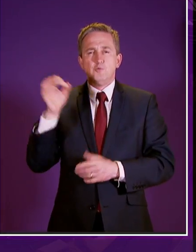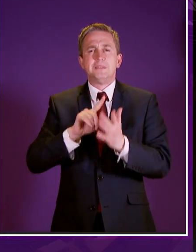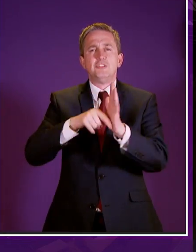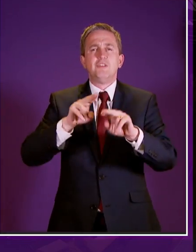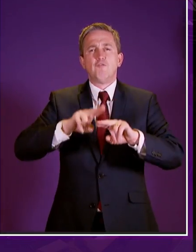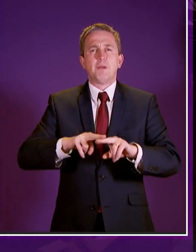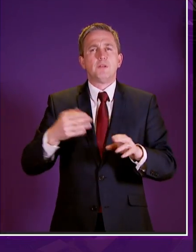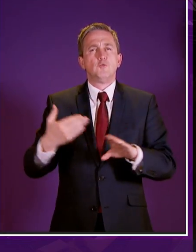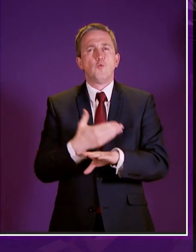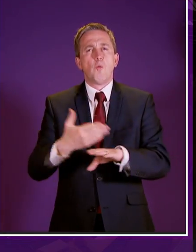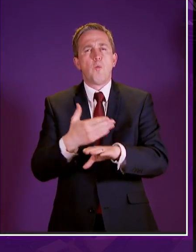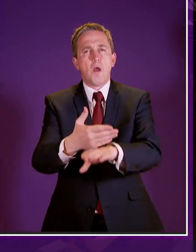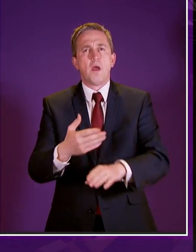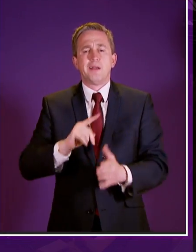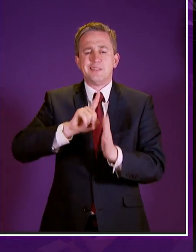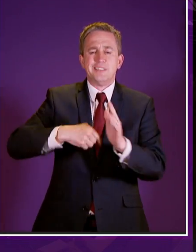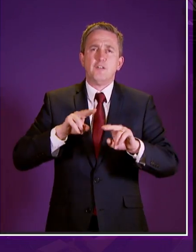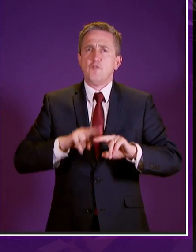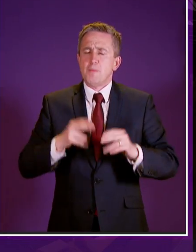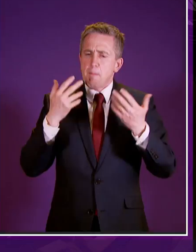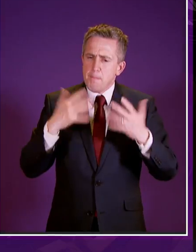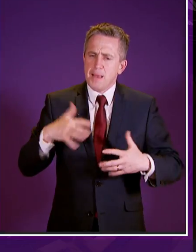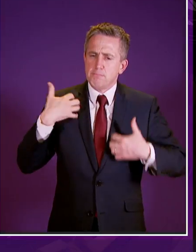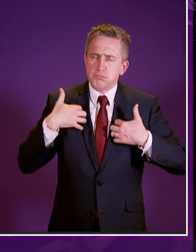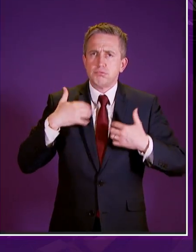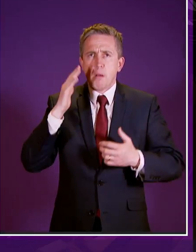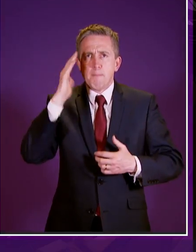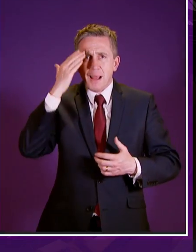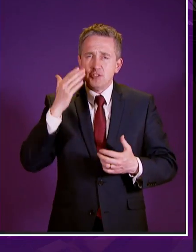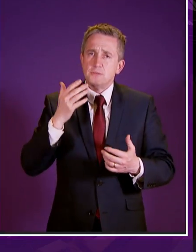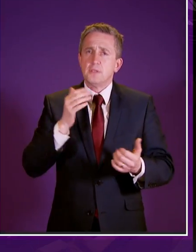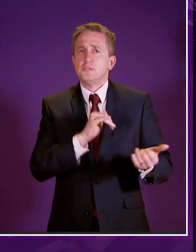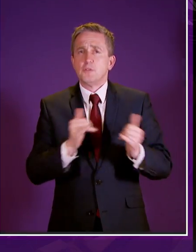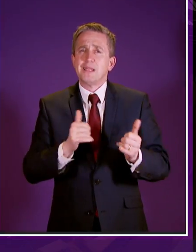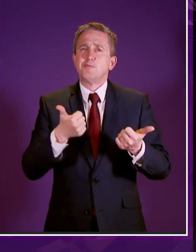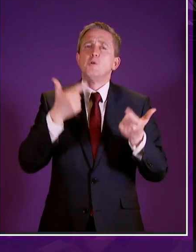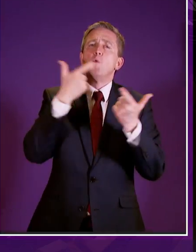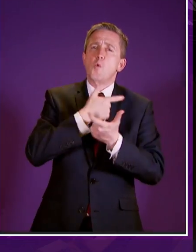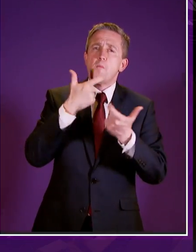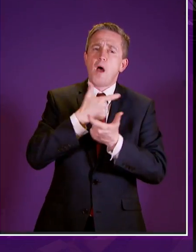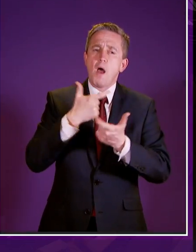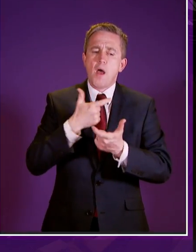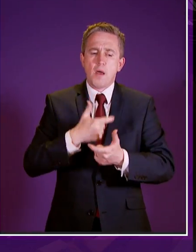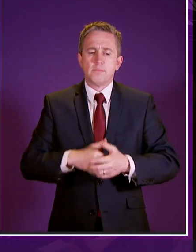jean freeman for that task she's undertaken it with passion dedication and when required good humor